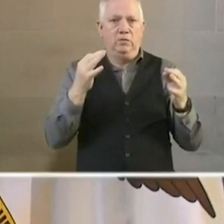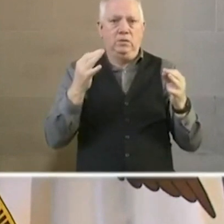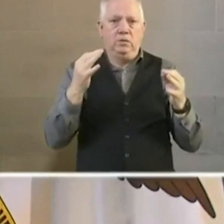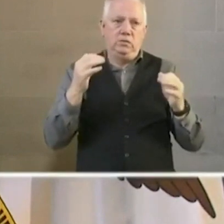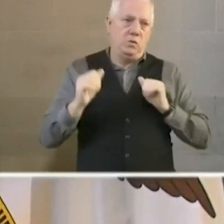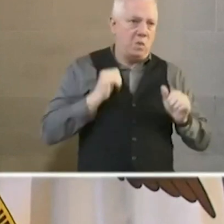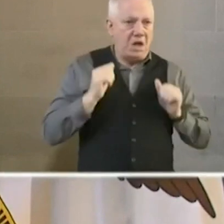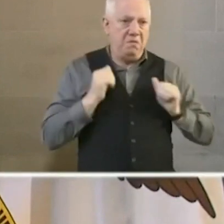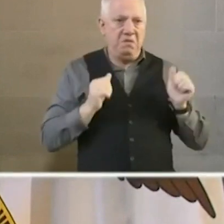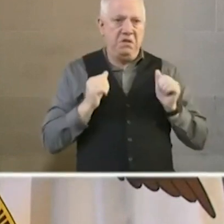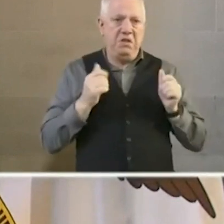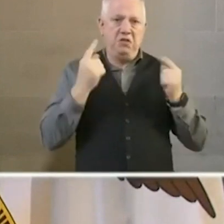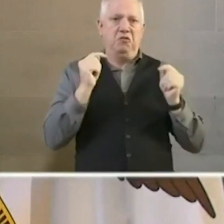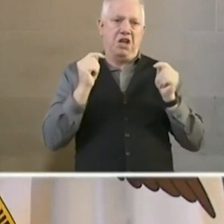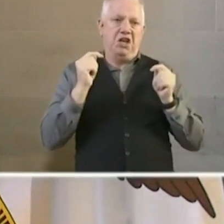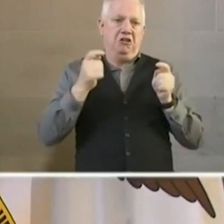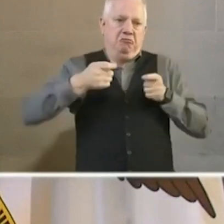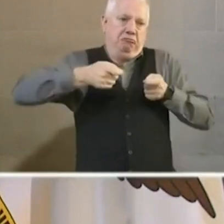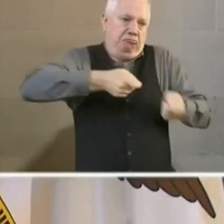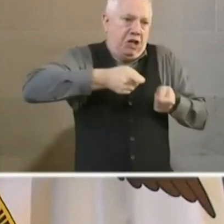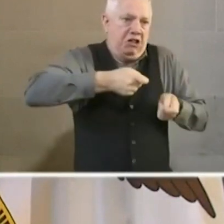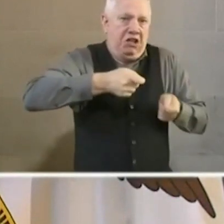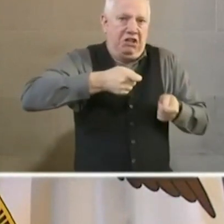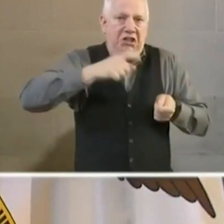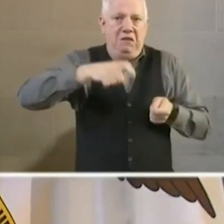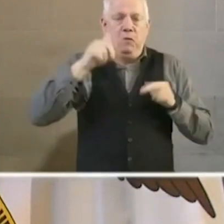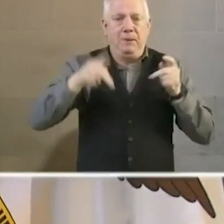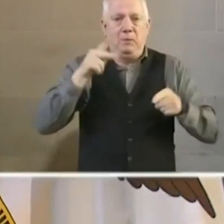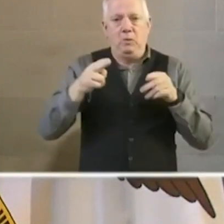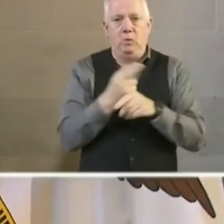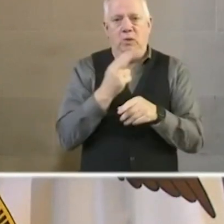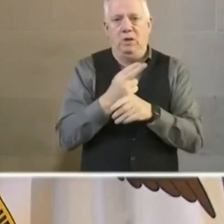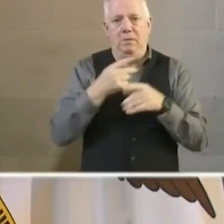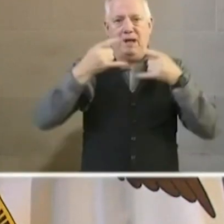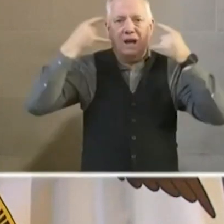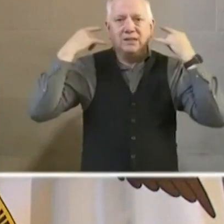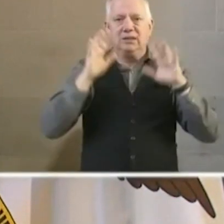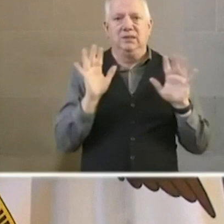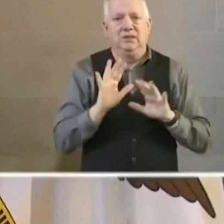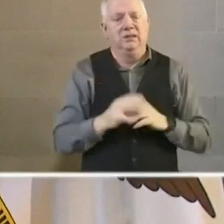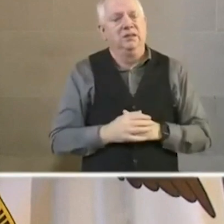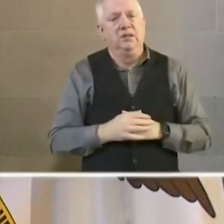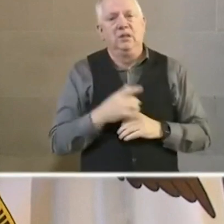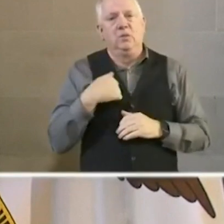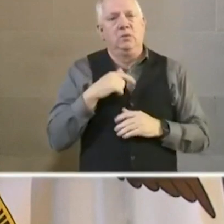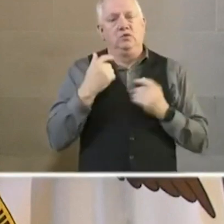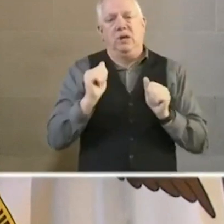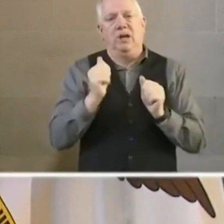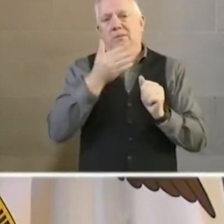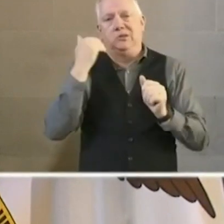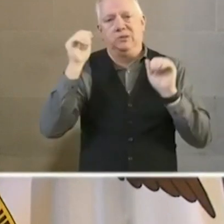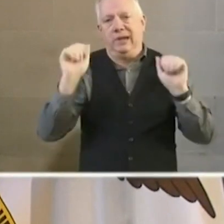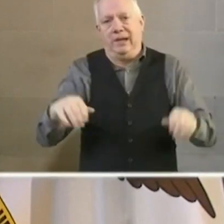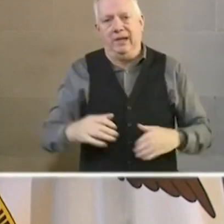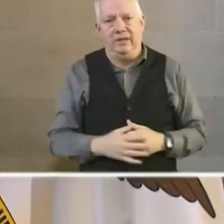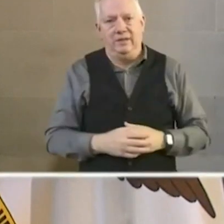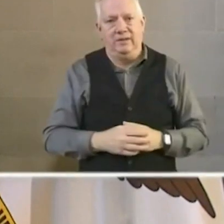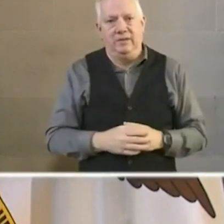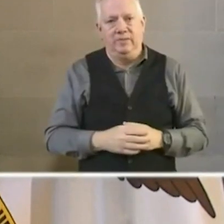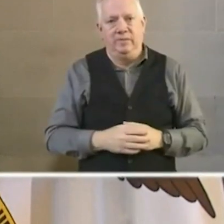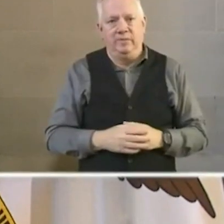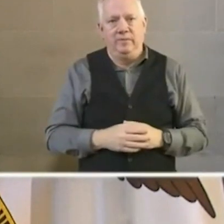to go out and try and regulate the need for people to wear masks. And we are doing the very best we can.